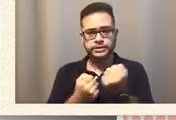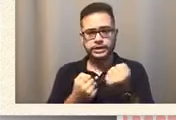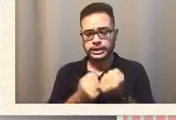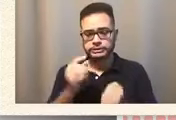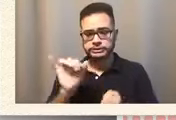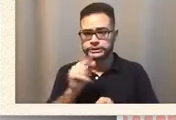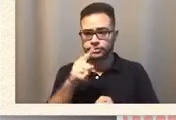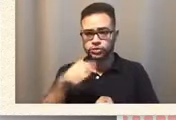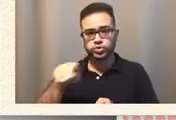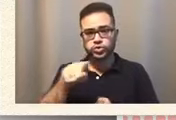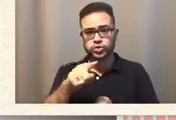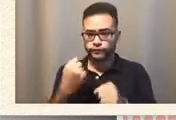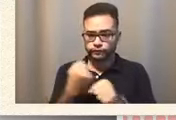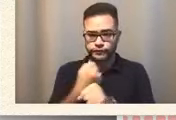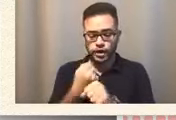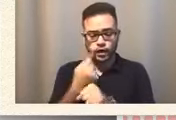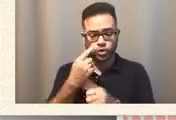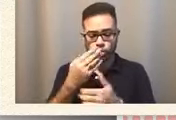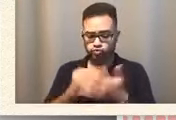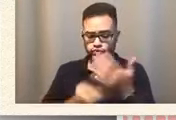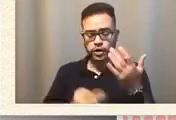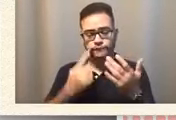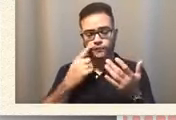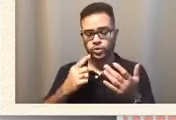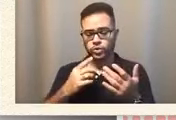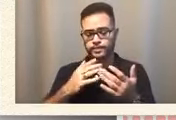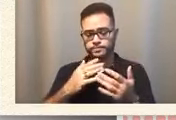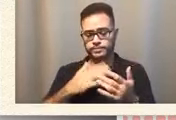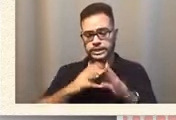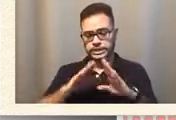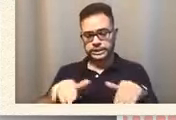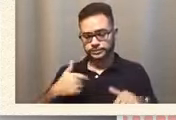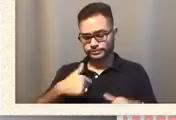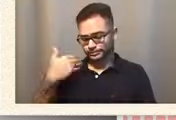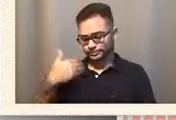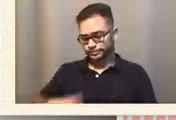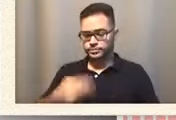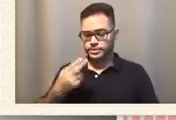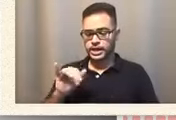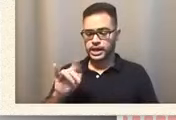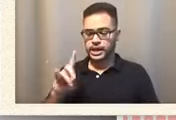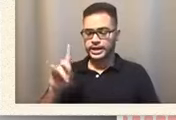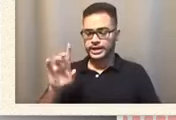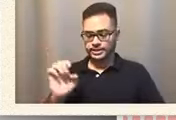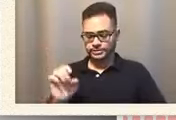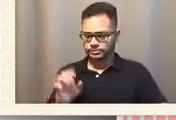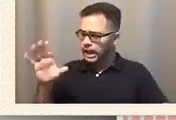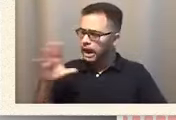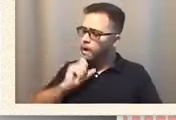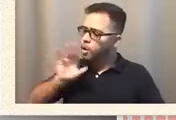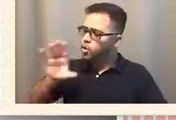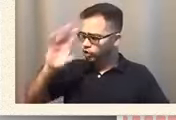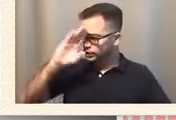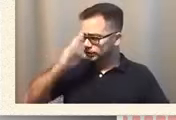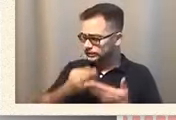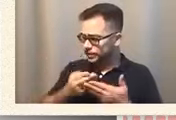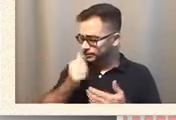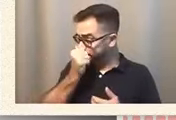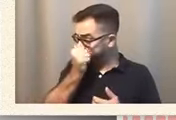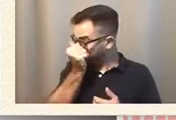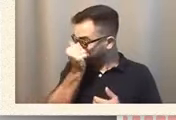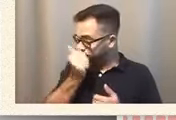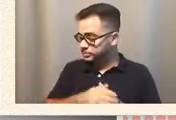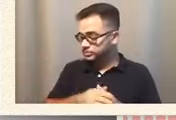is right for our kids. My name, my name is Heidi. Okay. How old is your son? My, um, Eden is